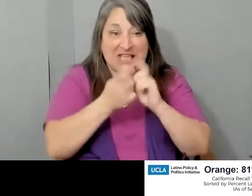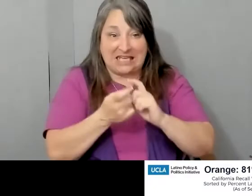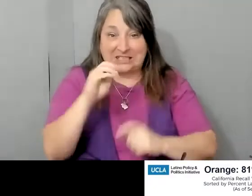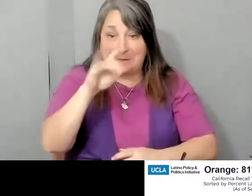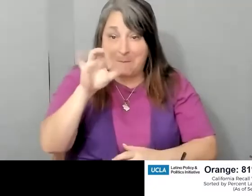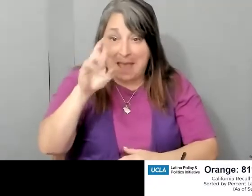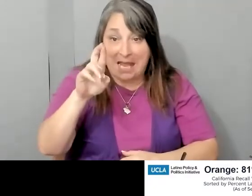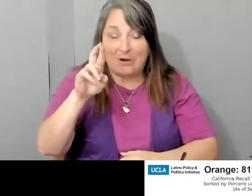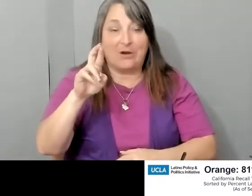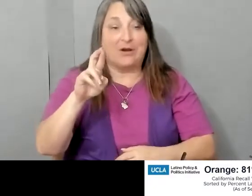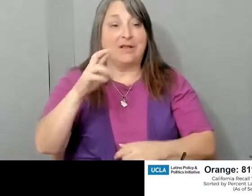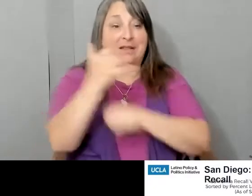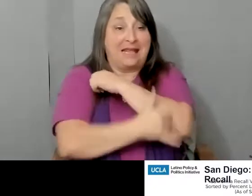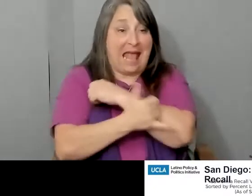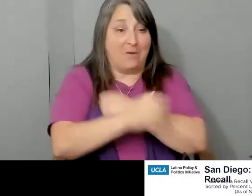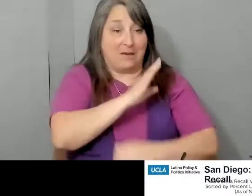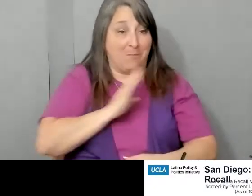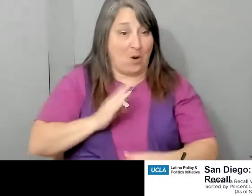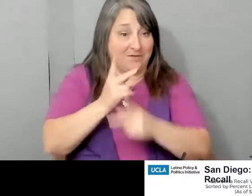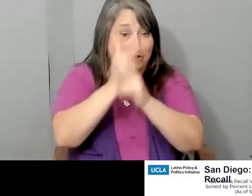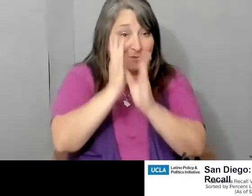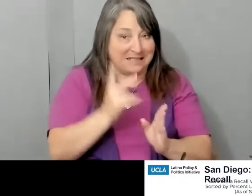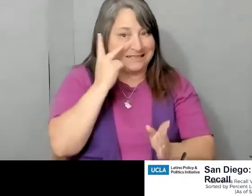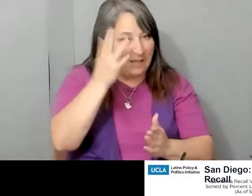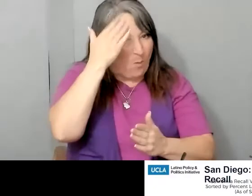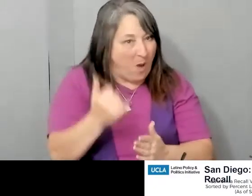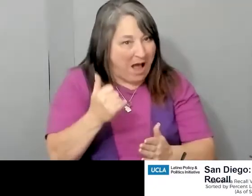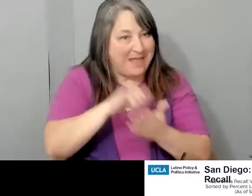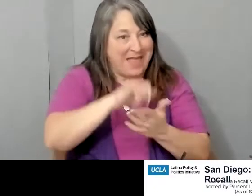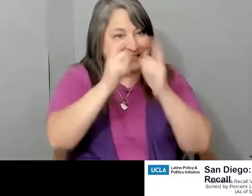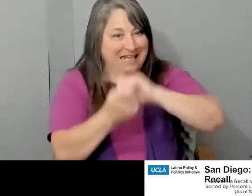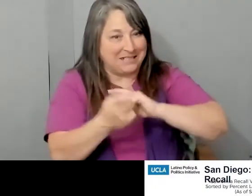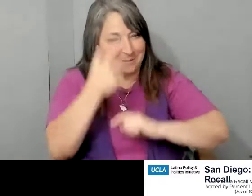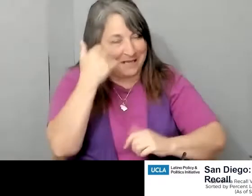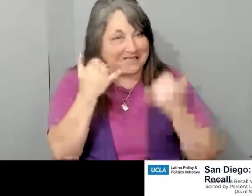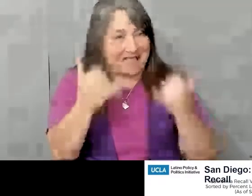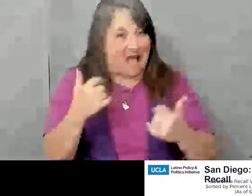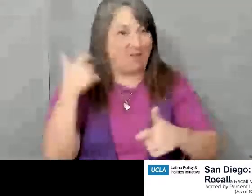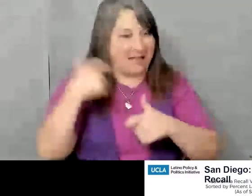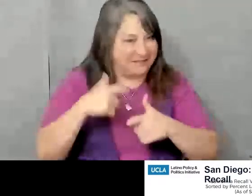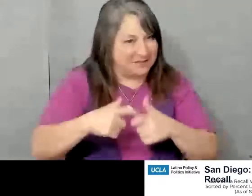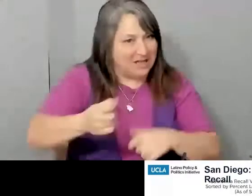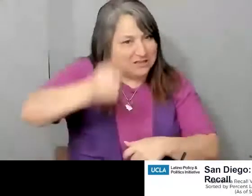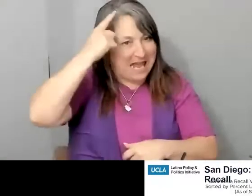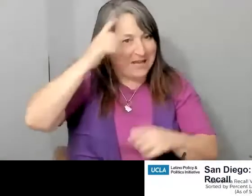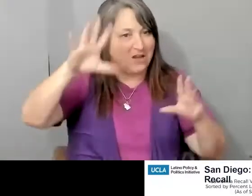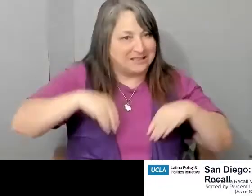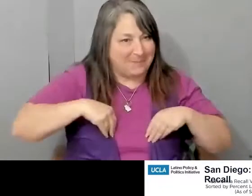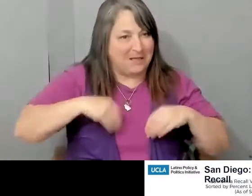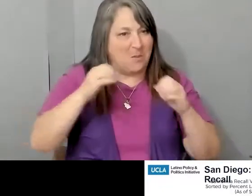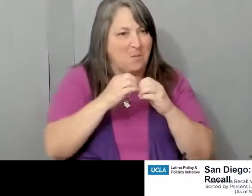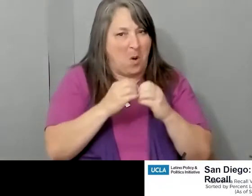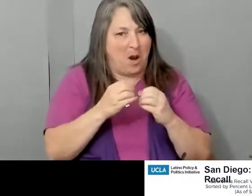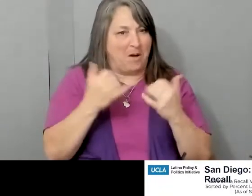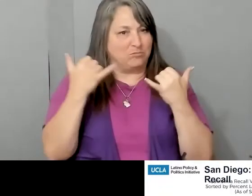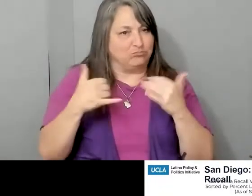supervisors. Look at why that is happening. Look at how much Latinos understand and are accepting a progressive agenda. So 80